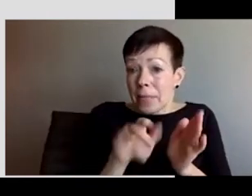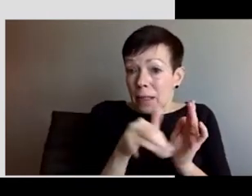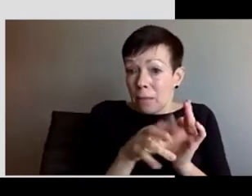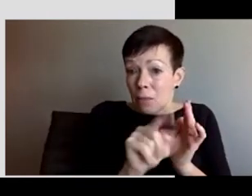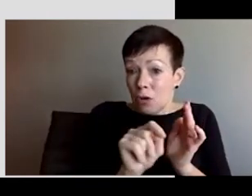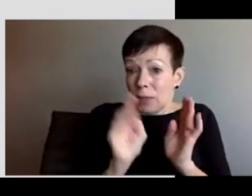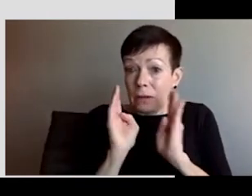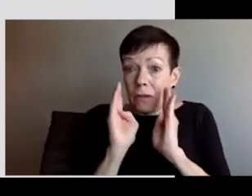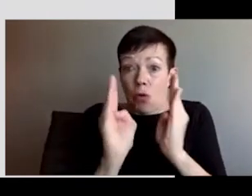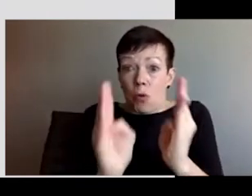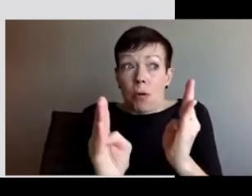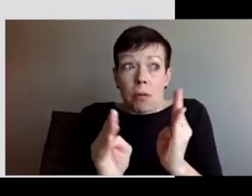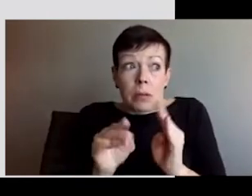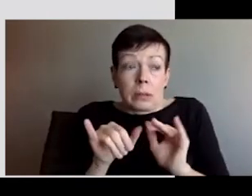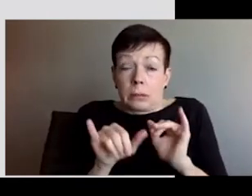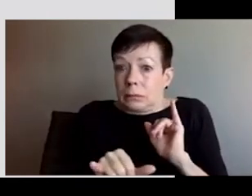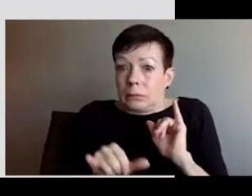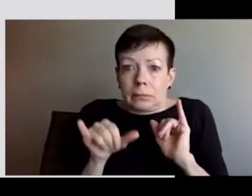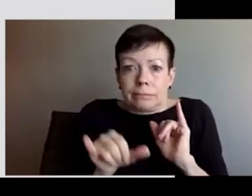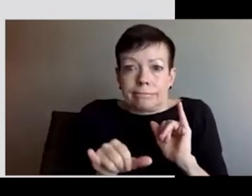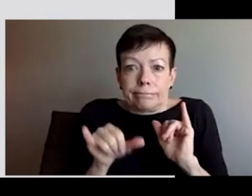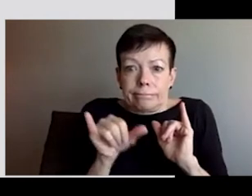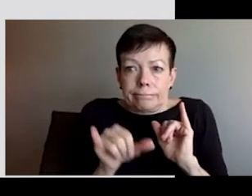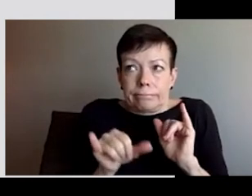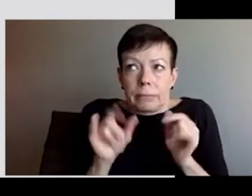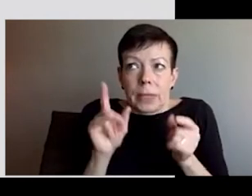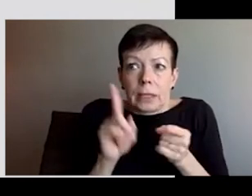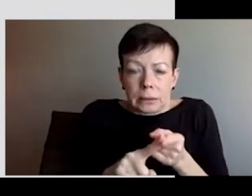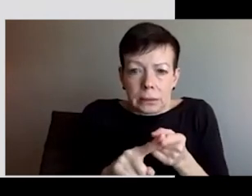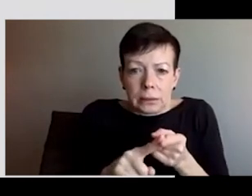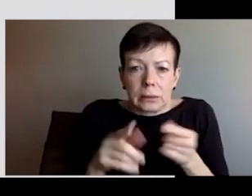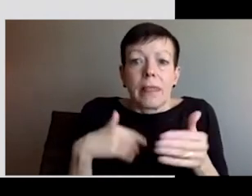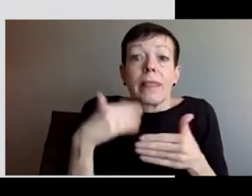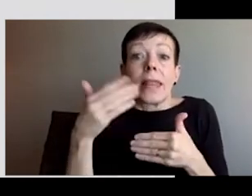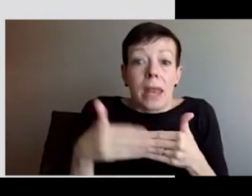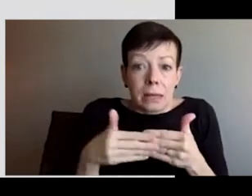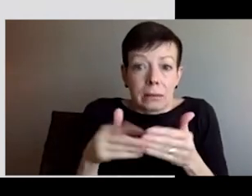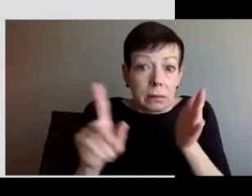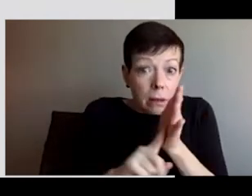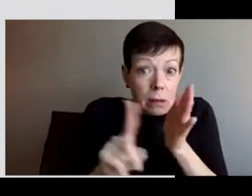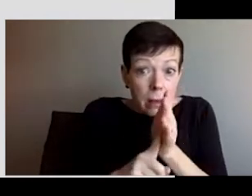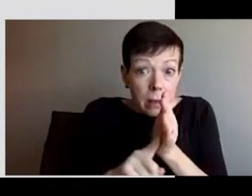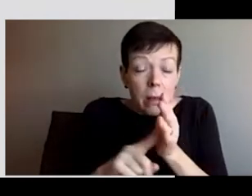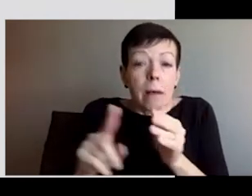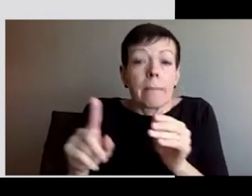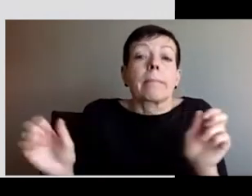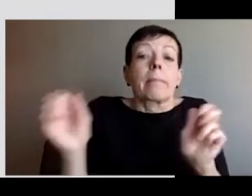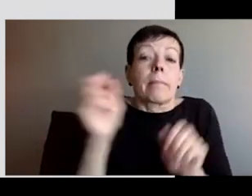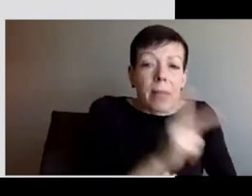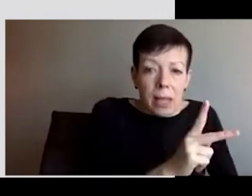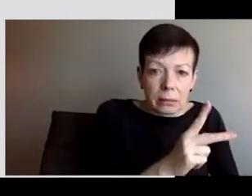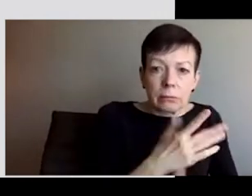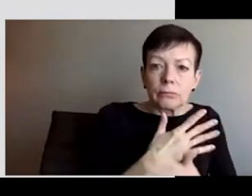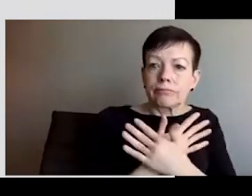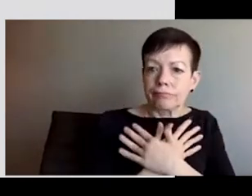help in whatever way that we can. The other thing that happens on a regular basis is